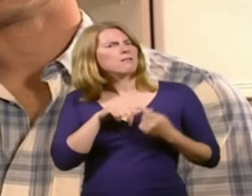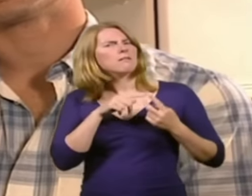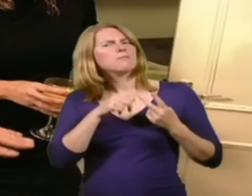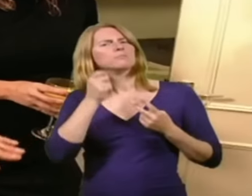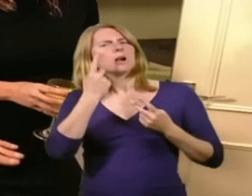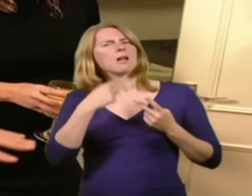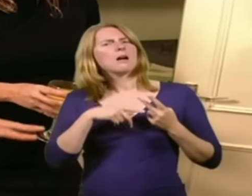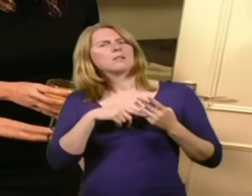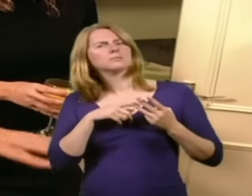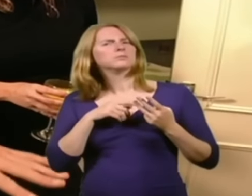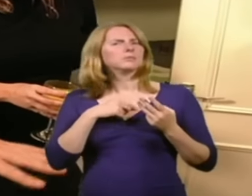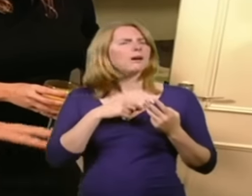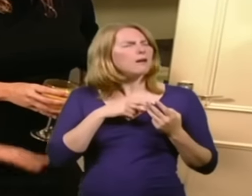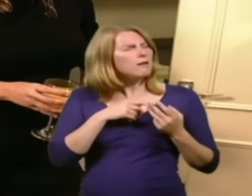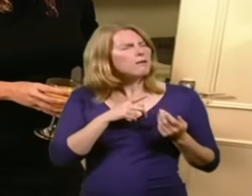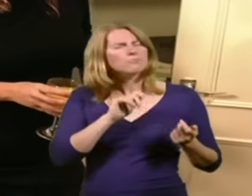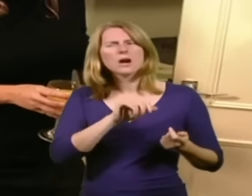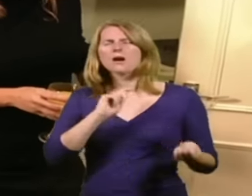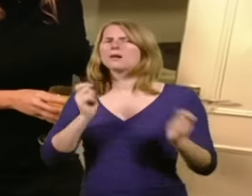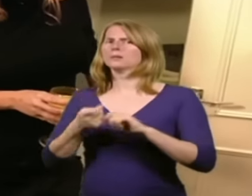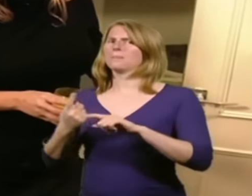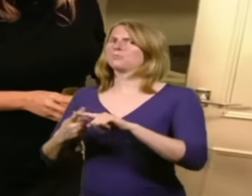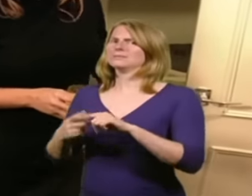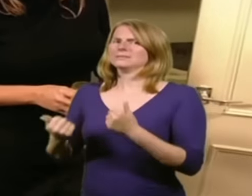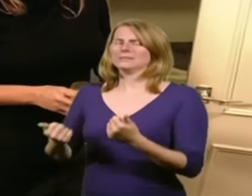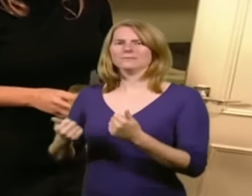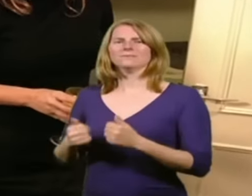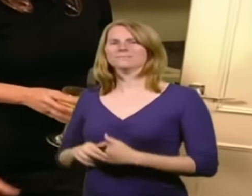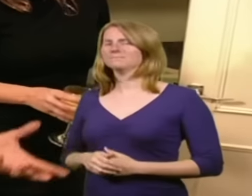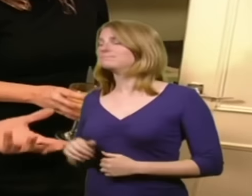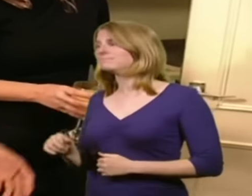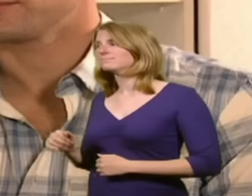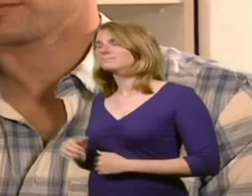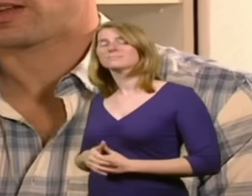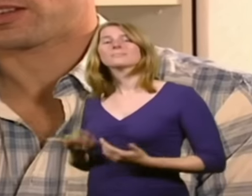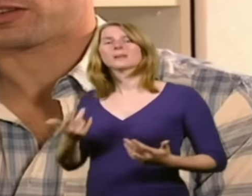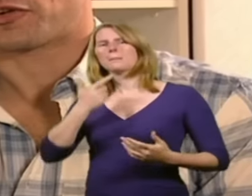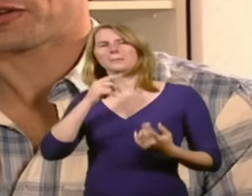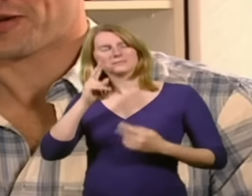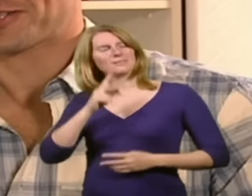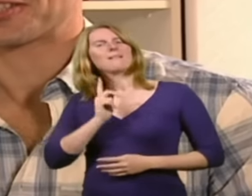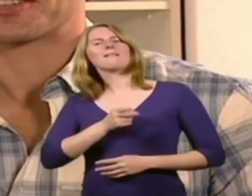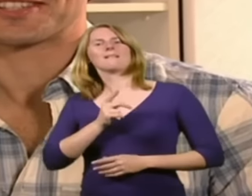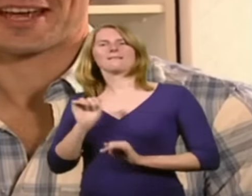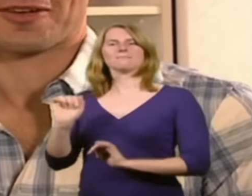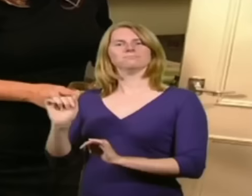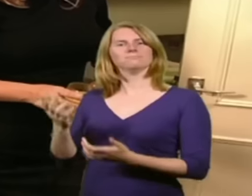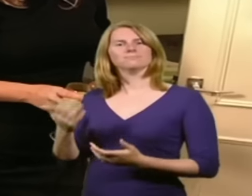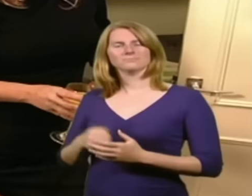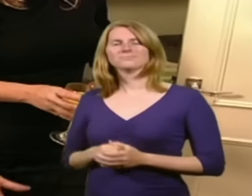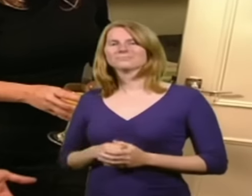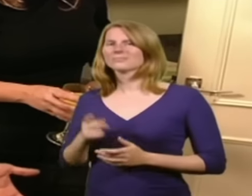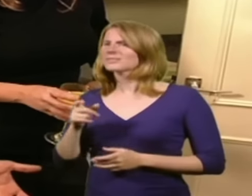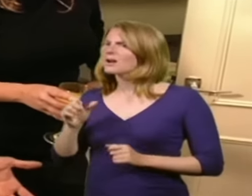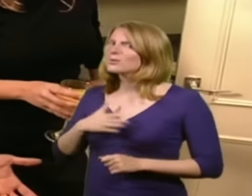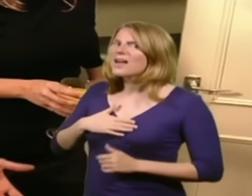place in a very positive way, I think, for people to come in and see it as theirs, maybe. God, you're actually starting to sound like